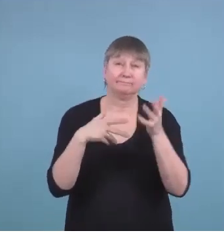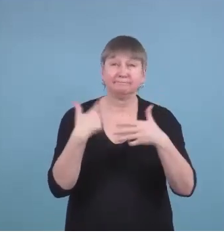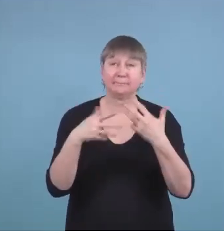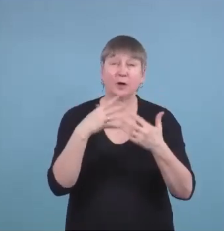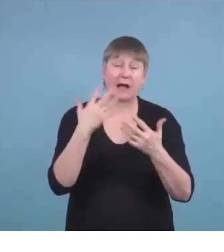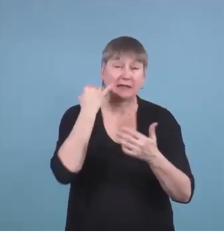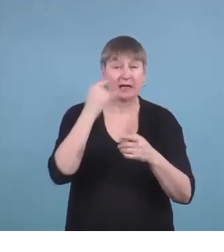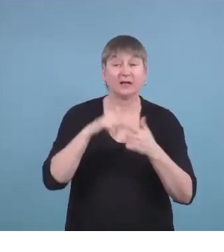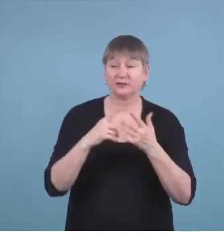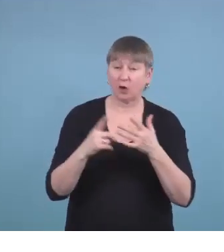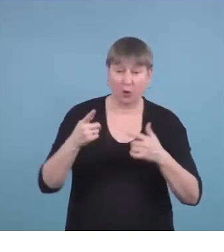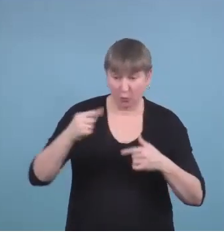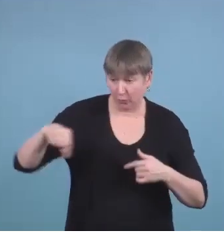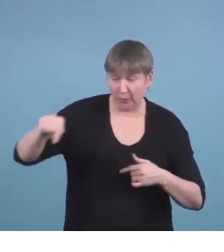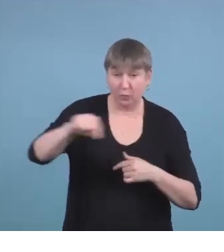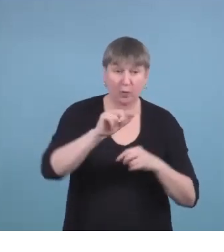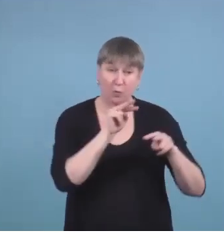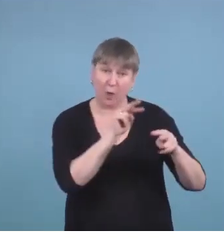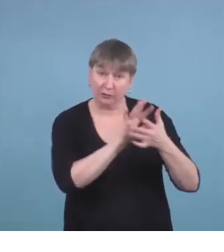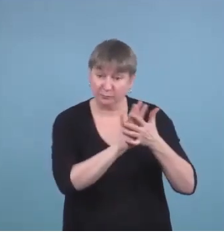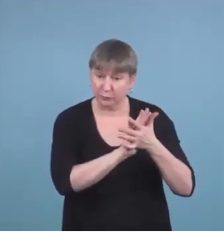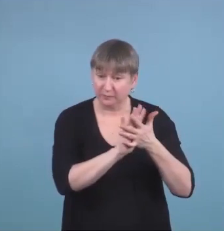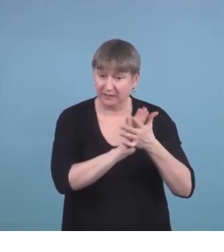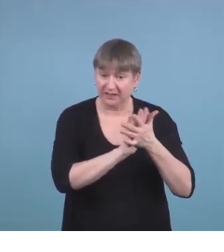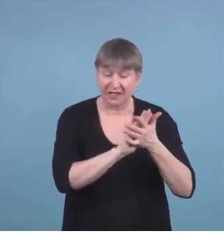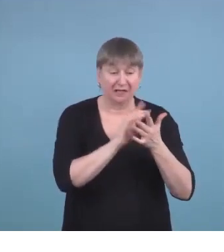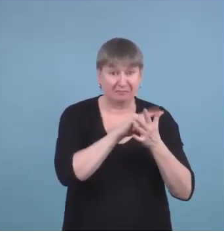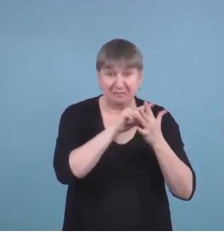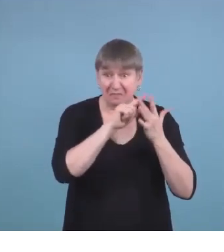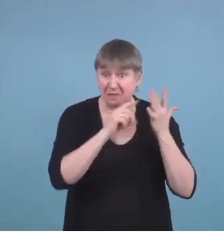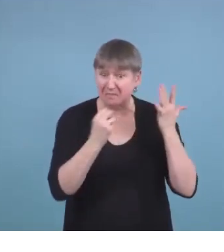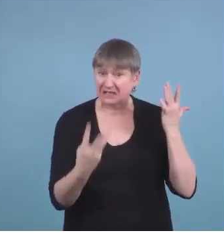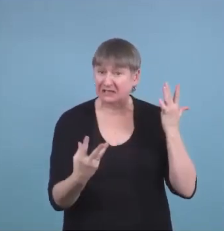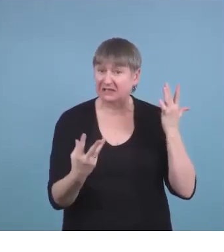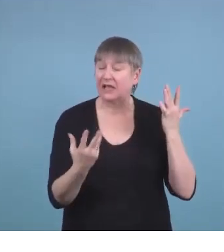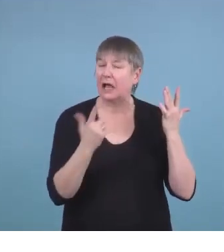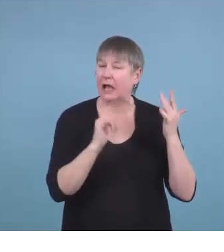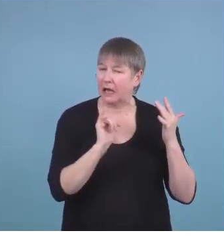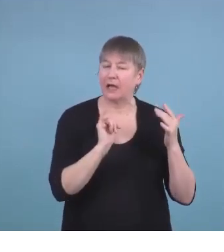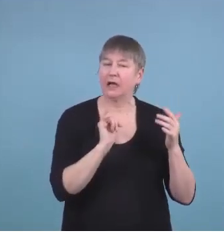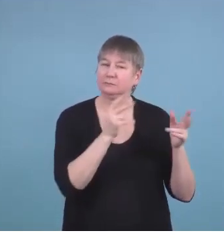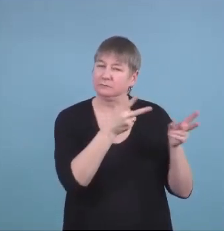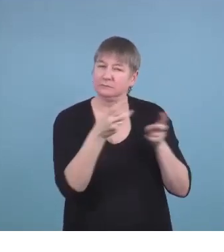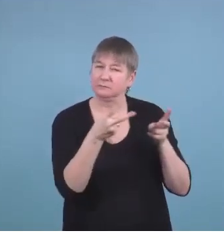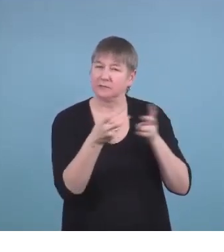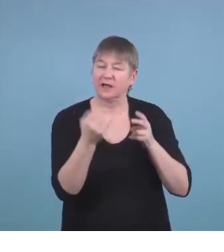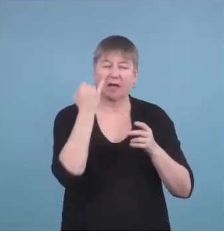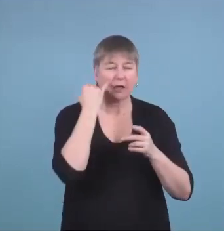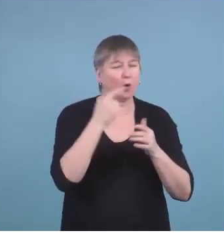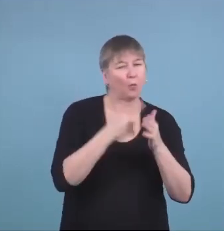let's watch as many movies as we can and then be able to pull in and themes